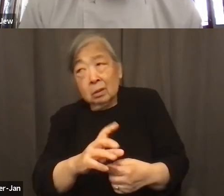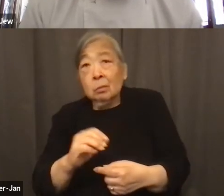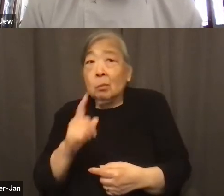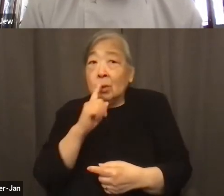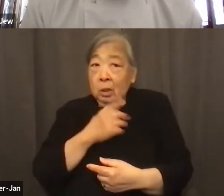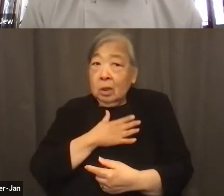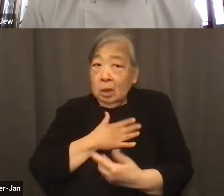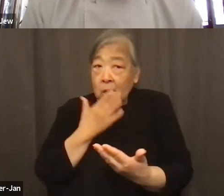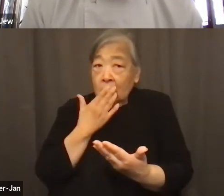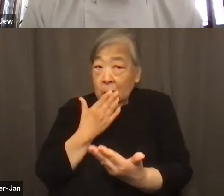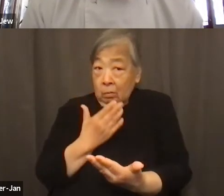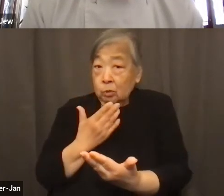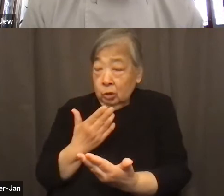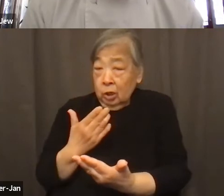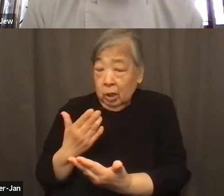So.